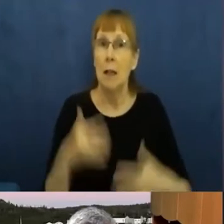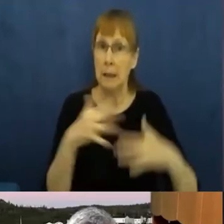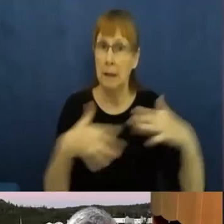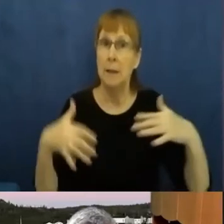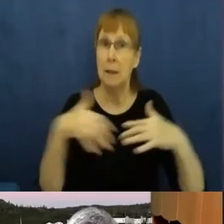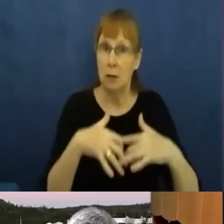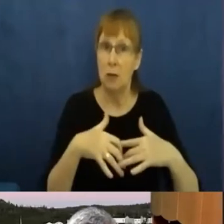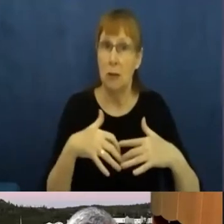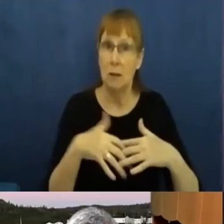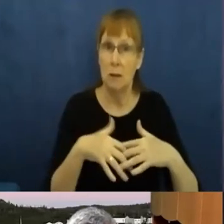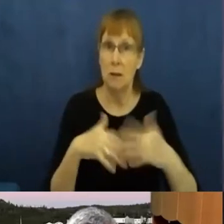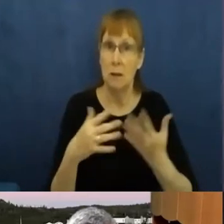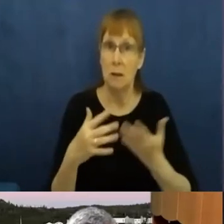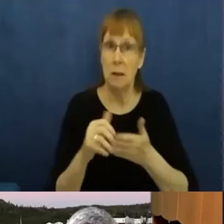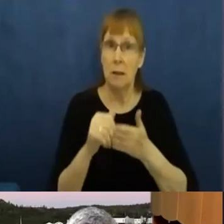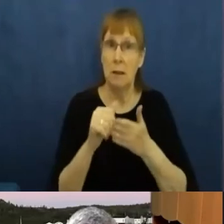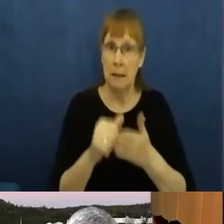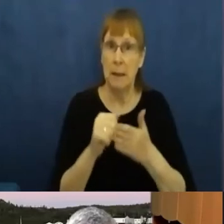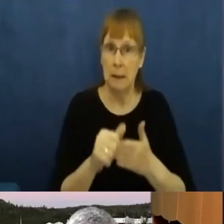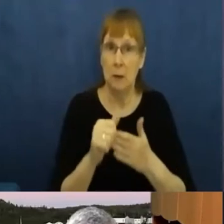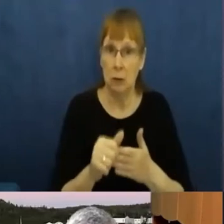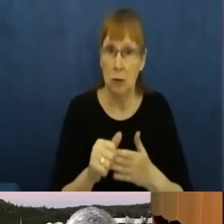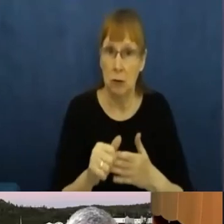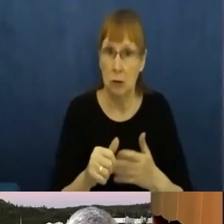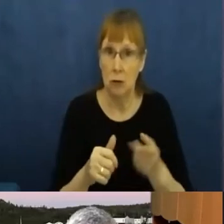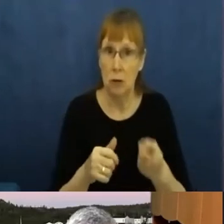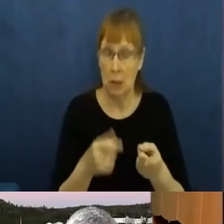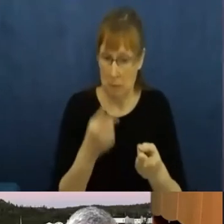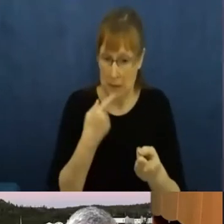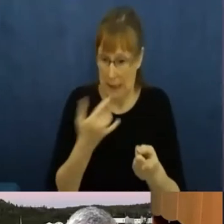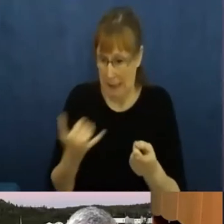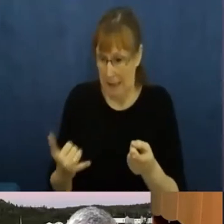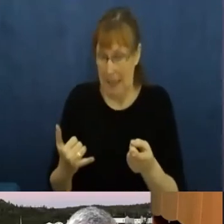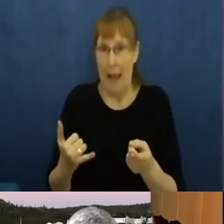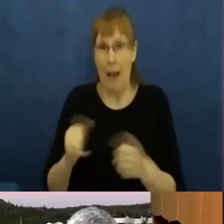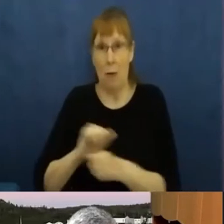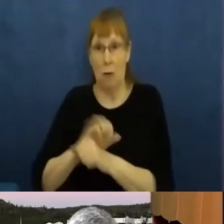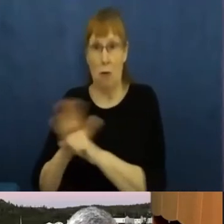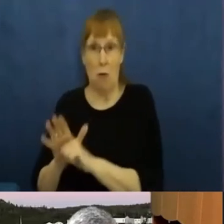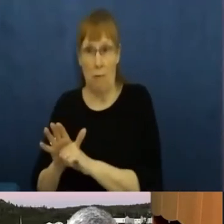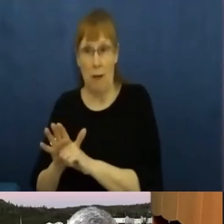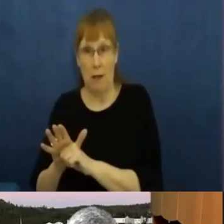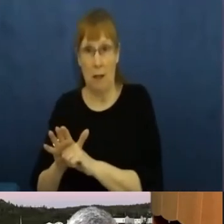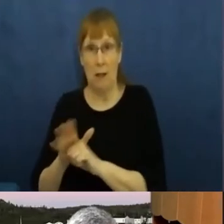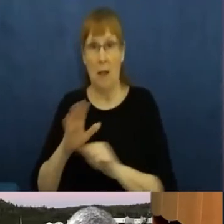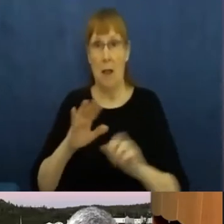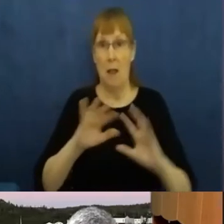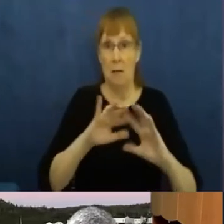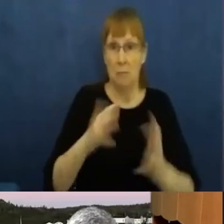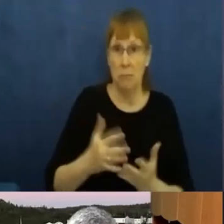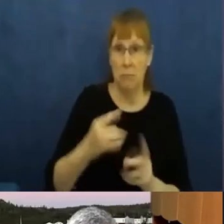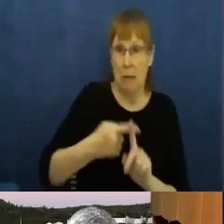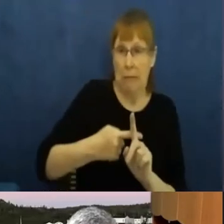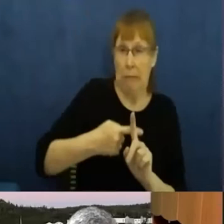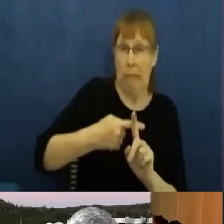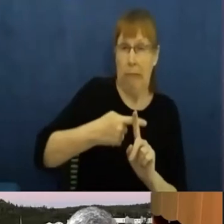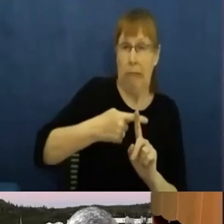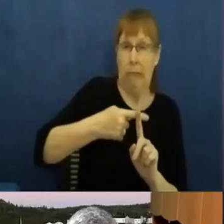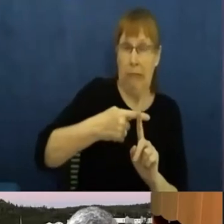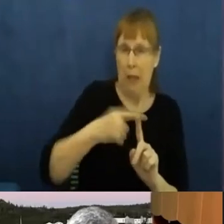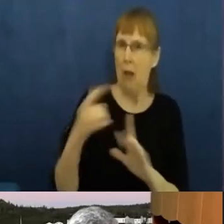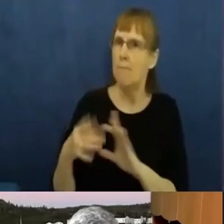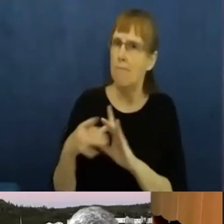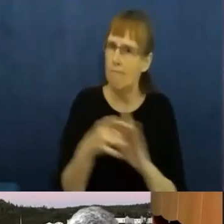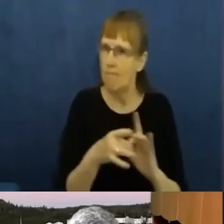to the one that is before us with climate change. I would make two additional and